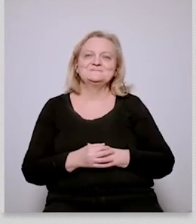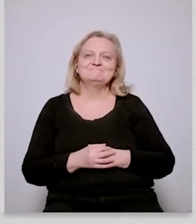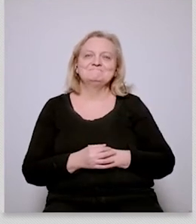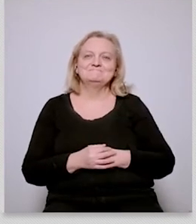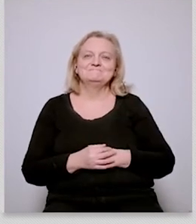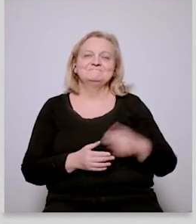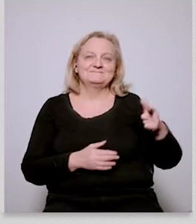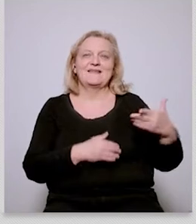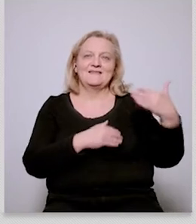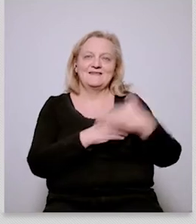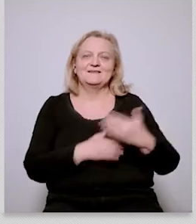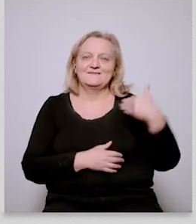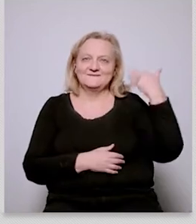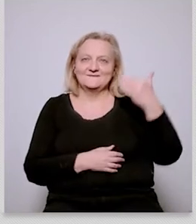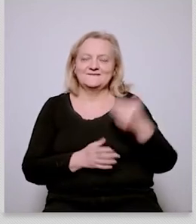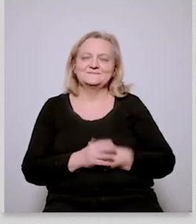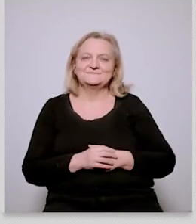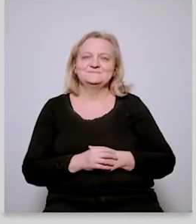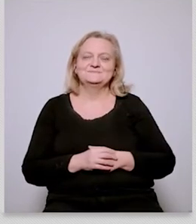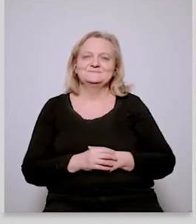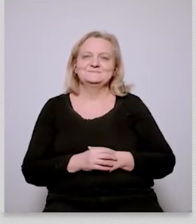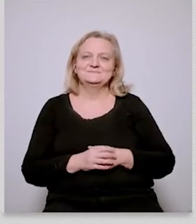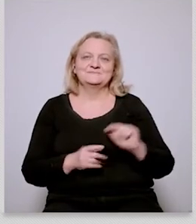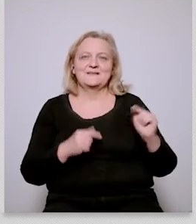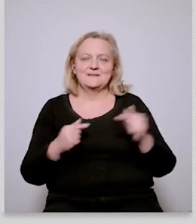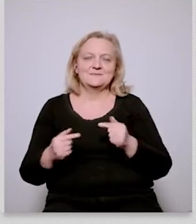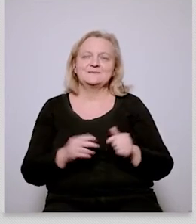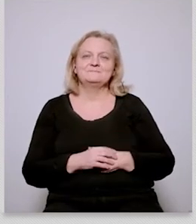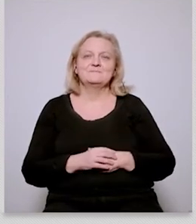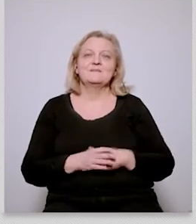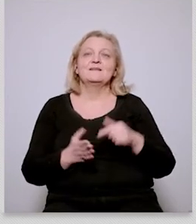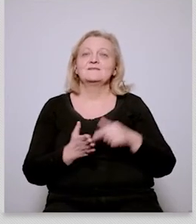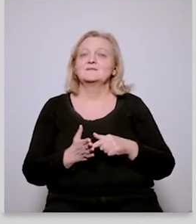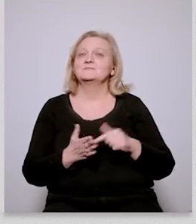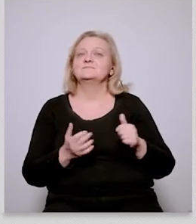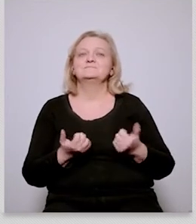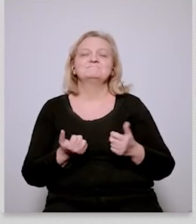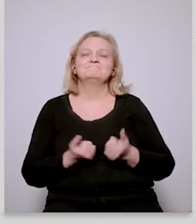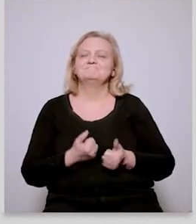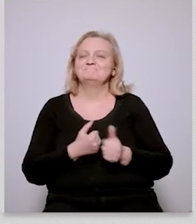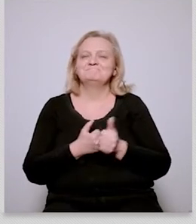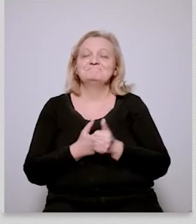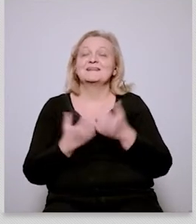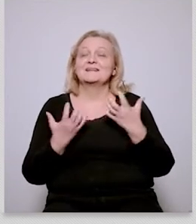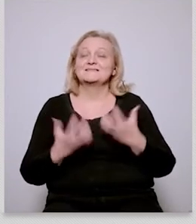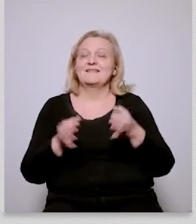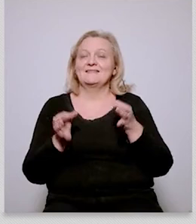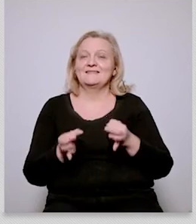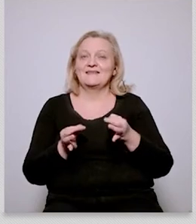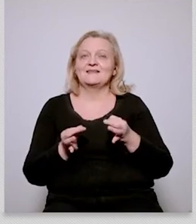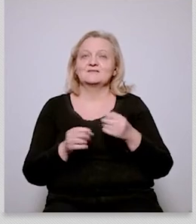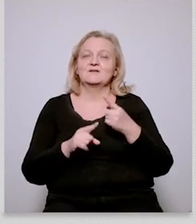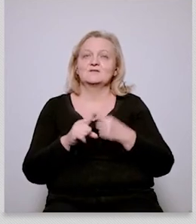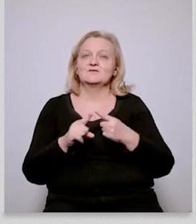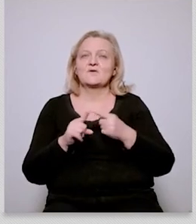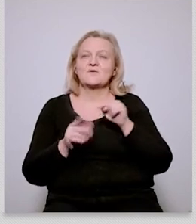um of this conversation here is that we would like to move a little bit from the analysis of the of the public